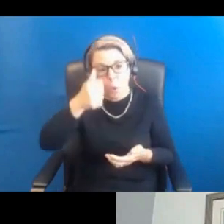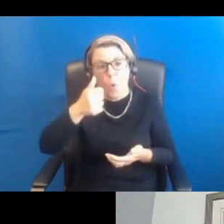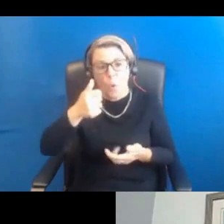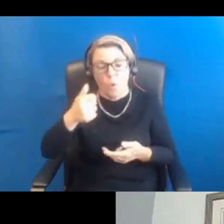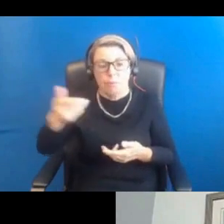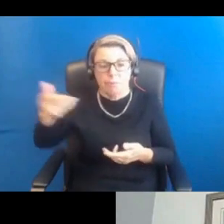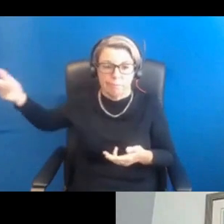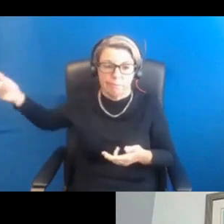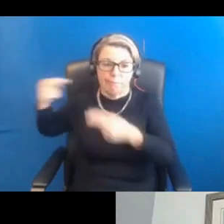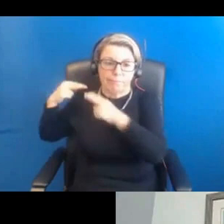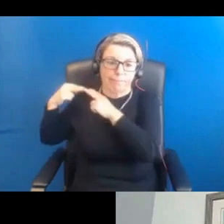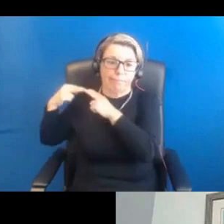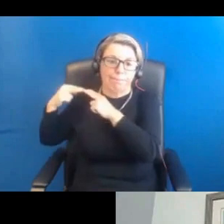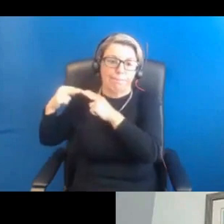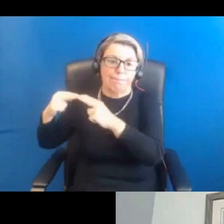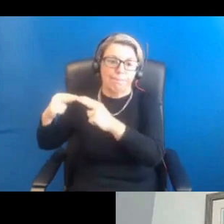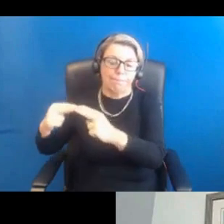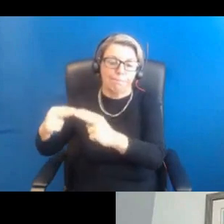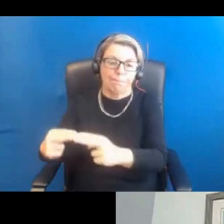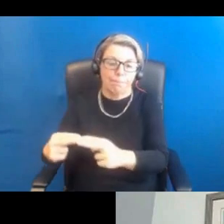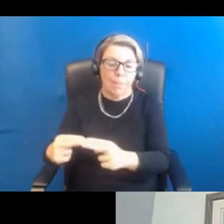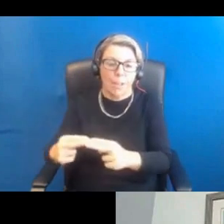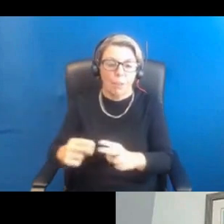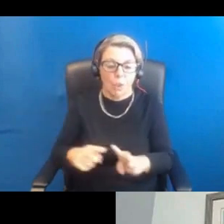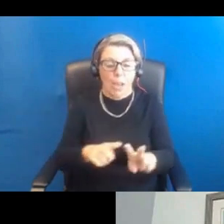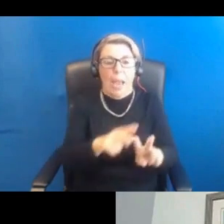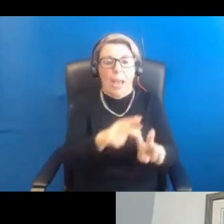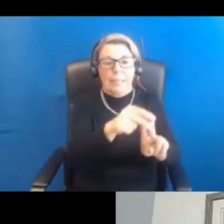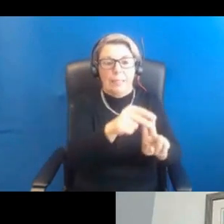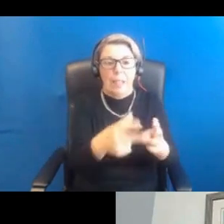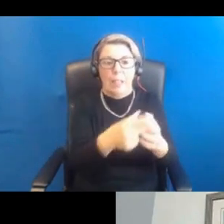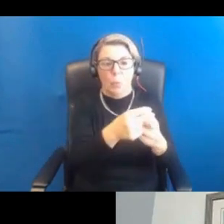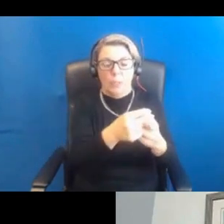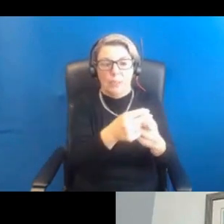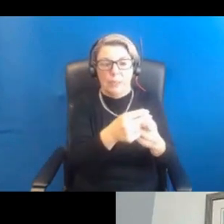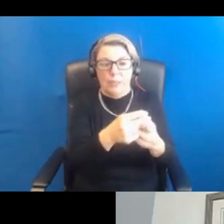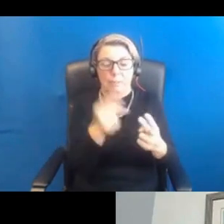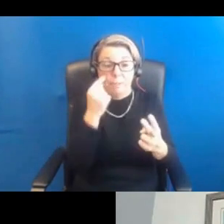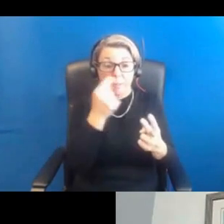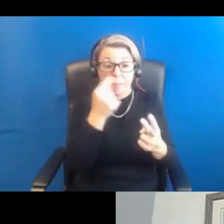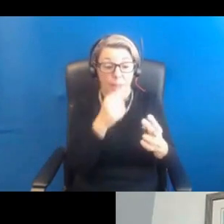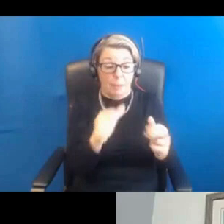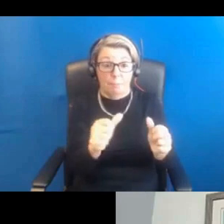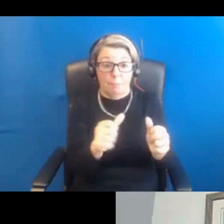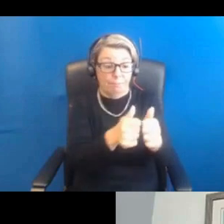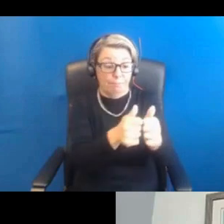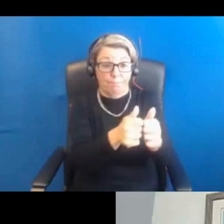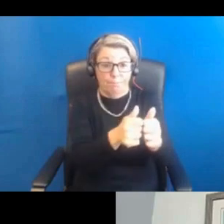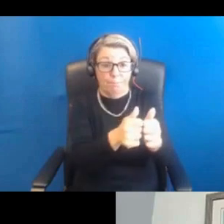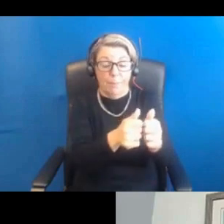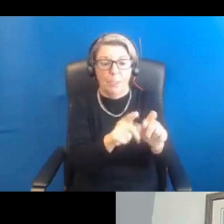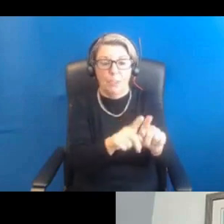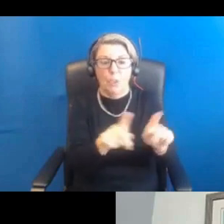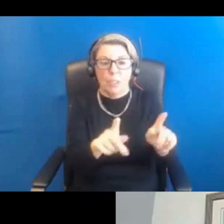look at non-identical twins and identical twins, PCOS is slightly more concordant and identical twins and non-identical